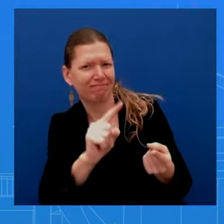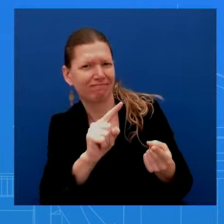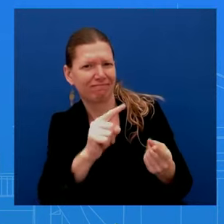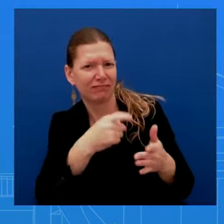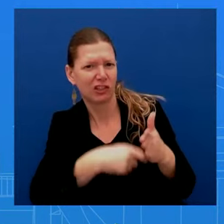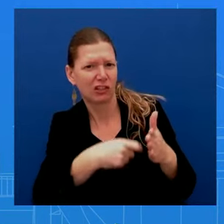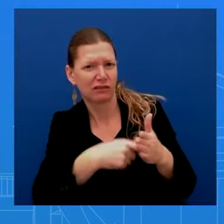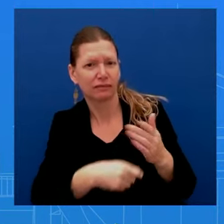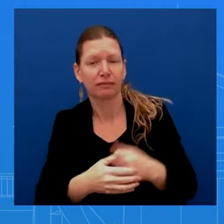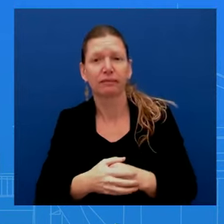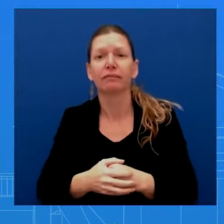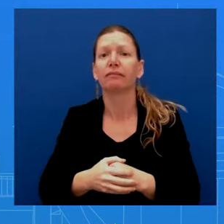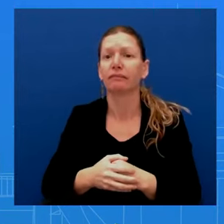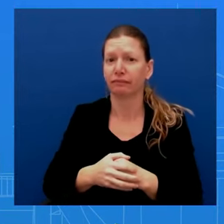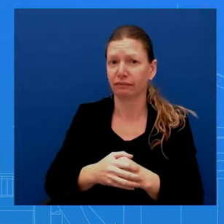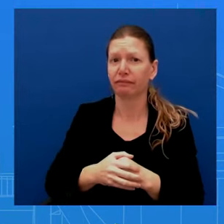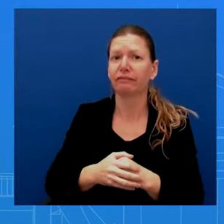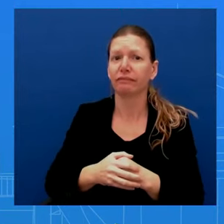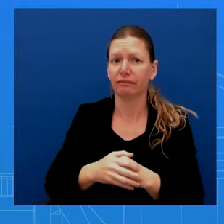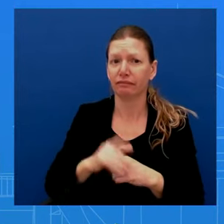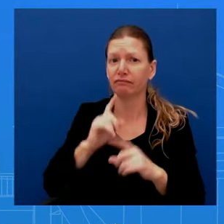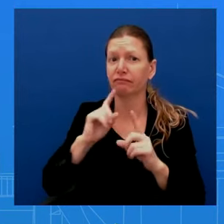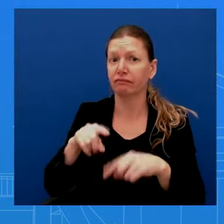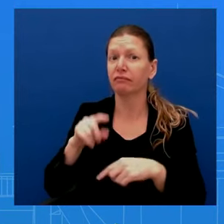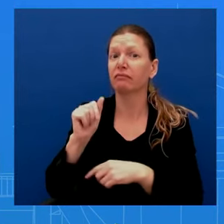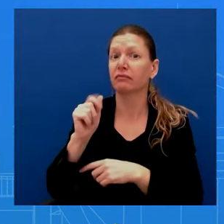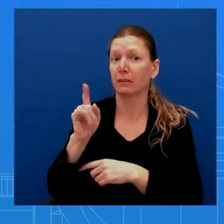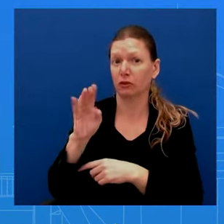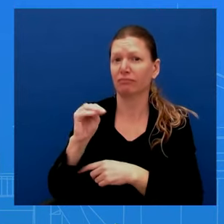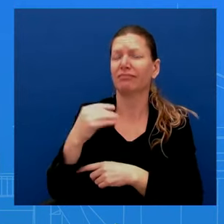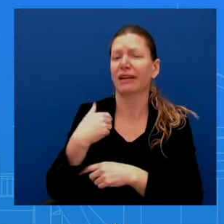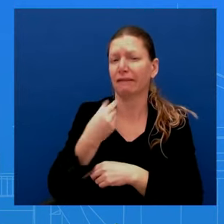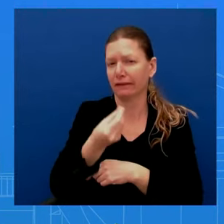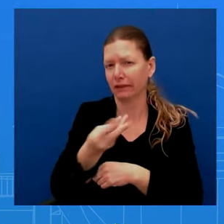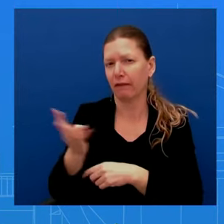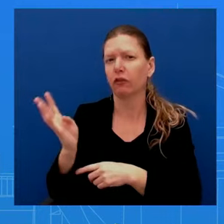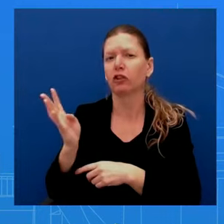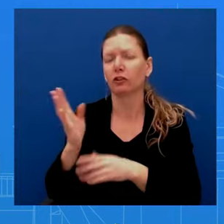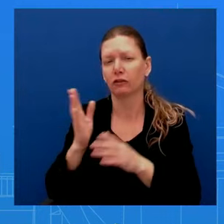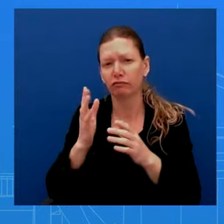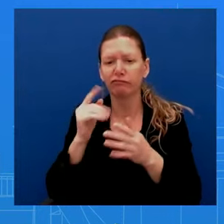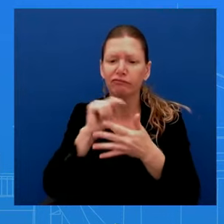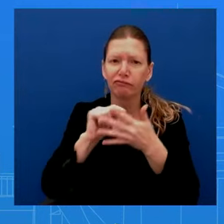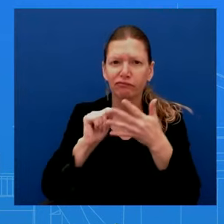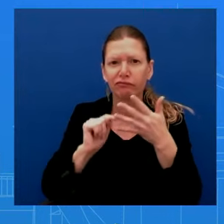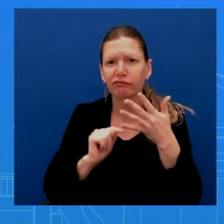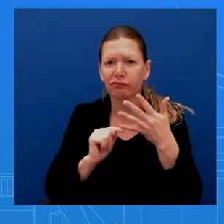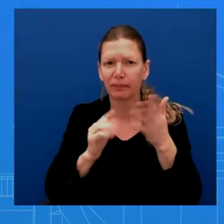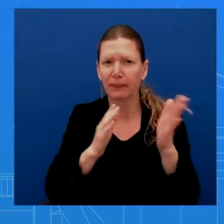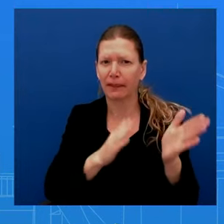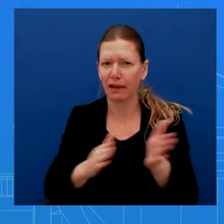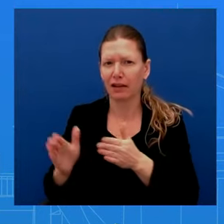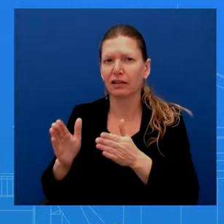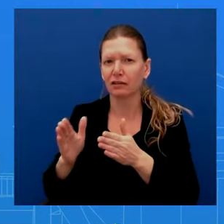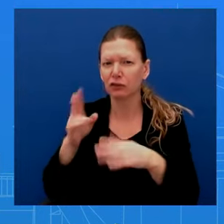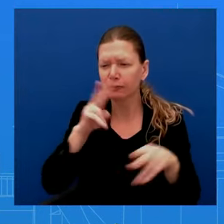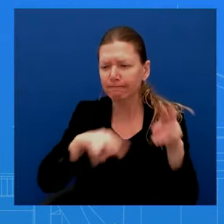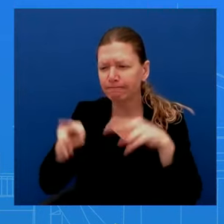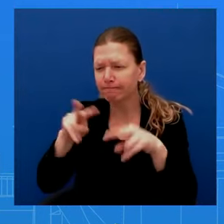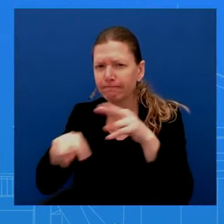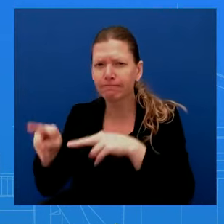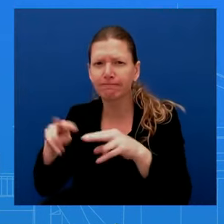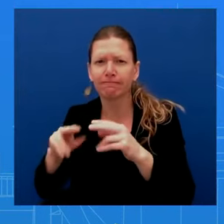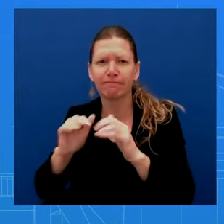at particular areas where prices might be elevated. We are very focused where we have legislative